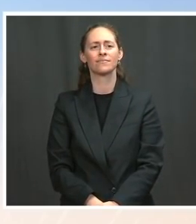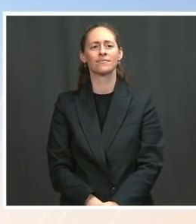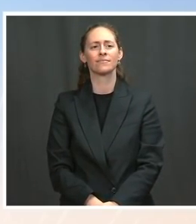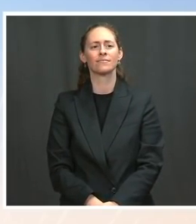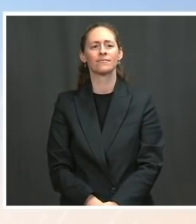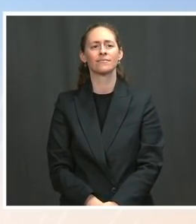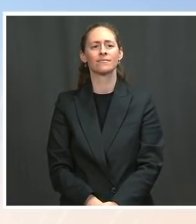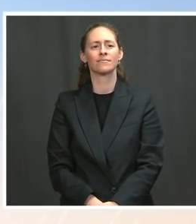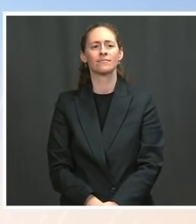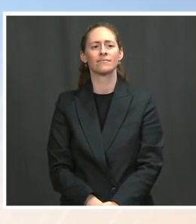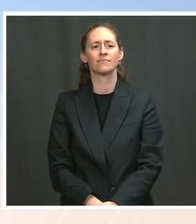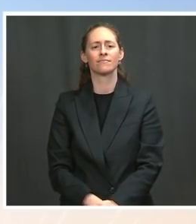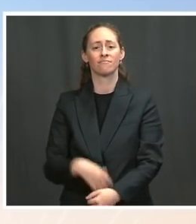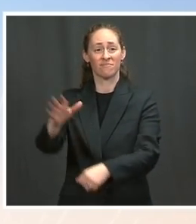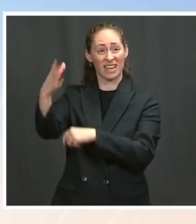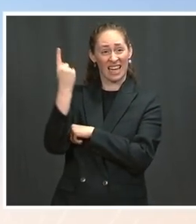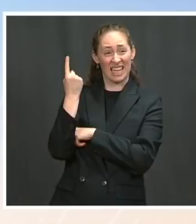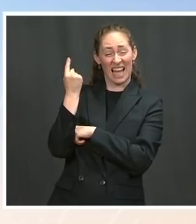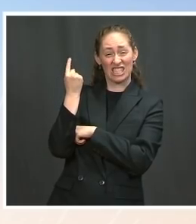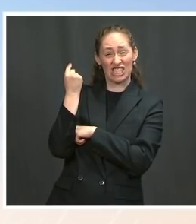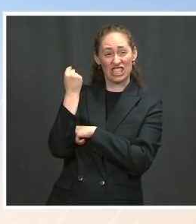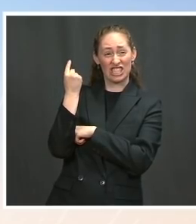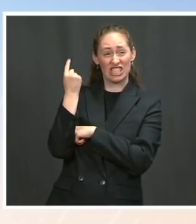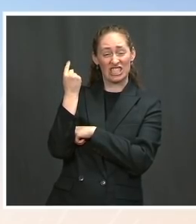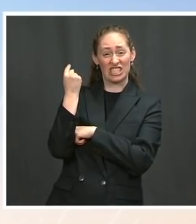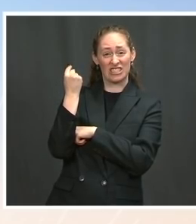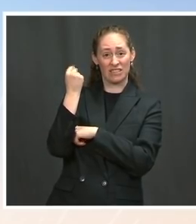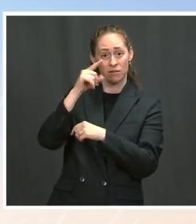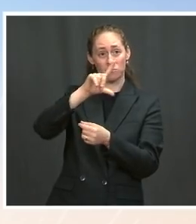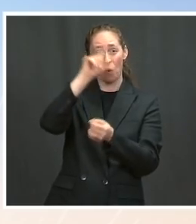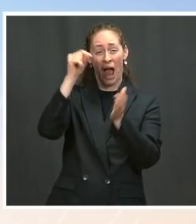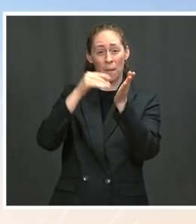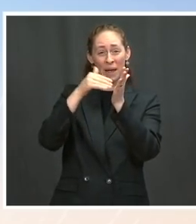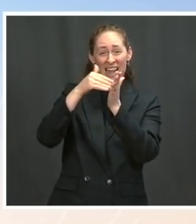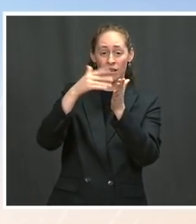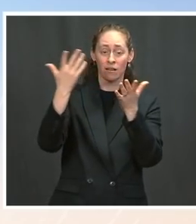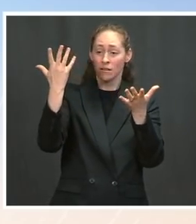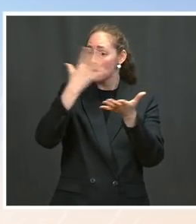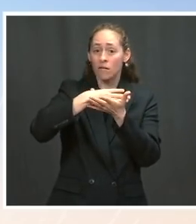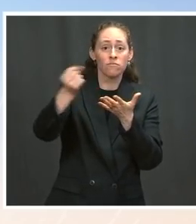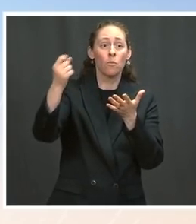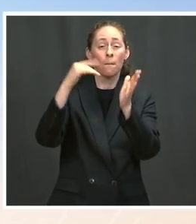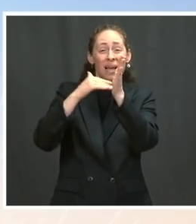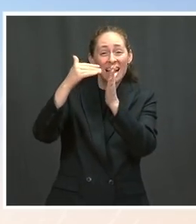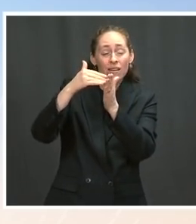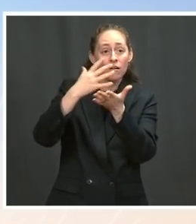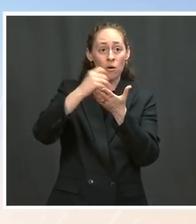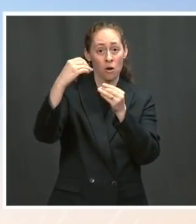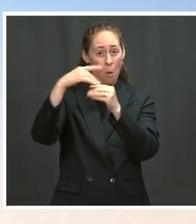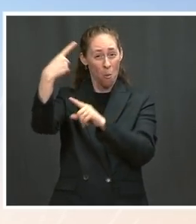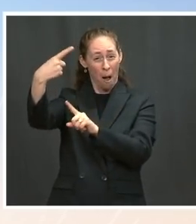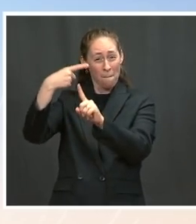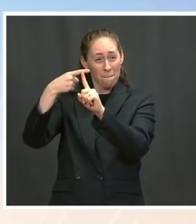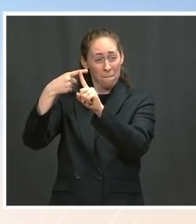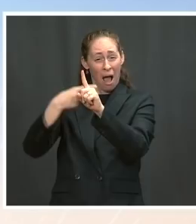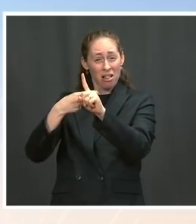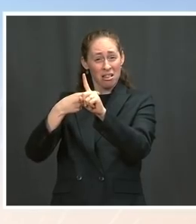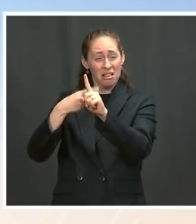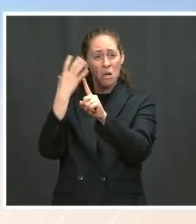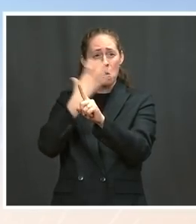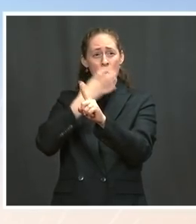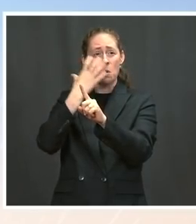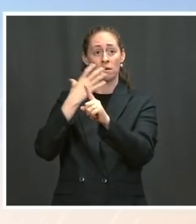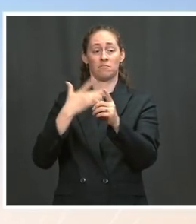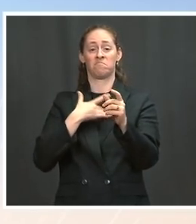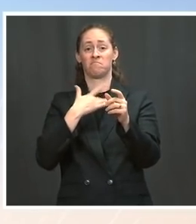in one single month. I believe we will reach full employment next year. But today's numbers also